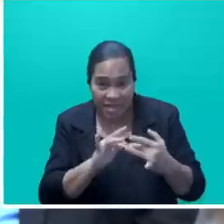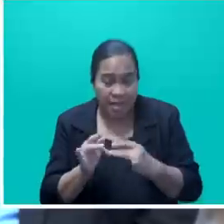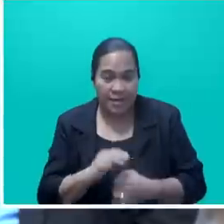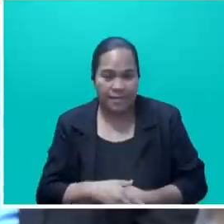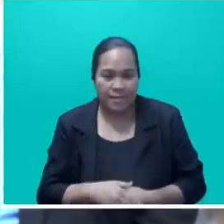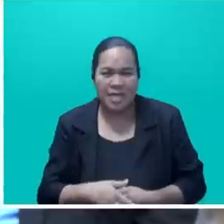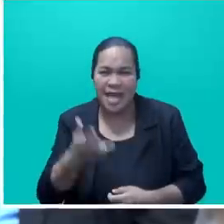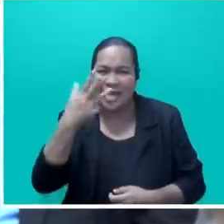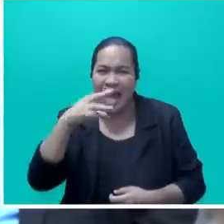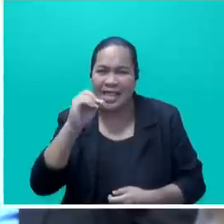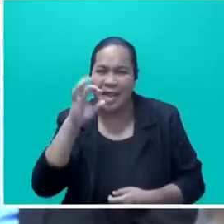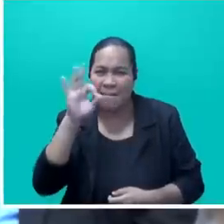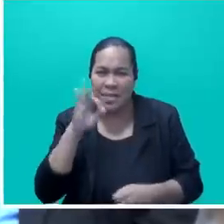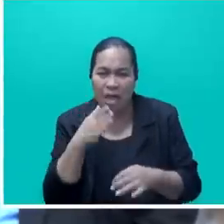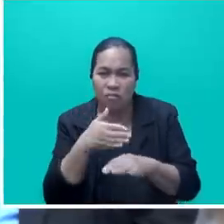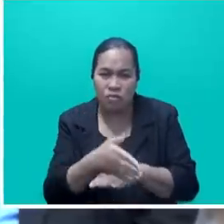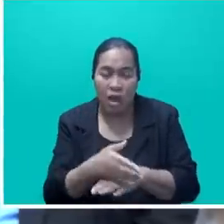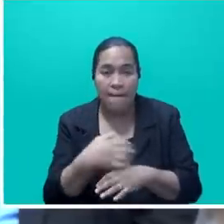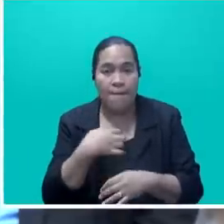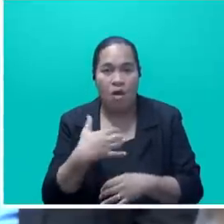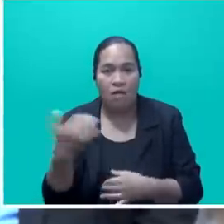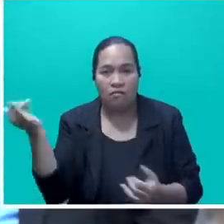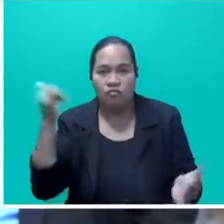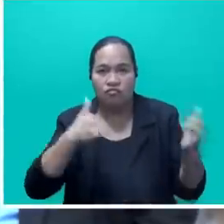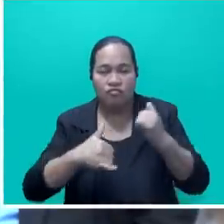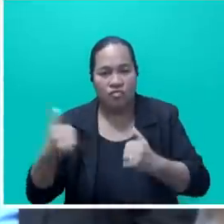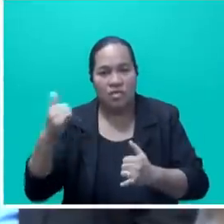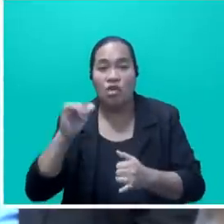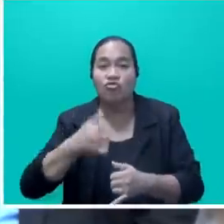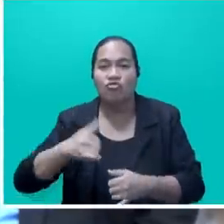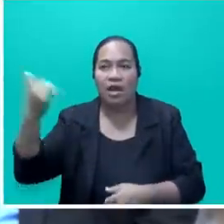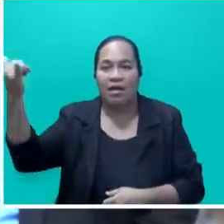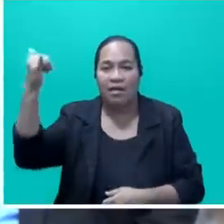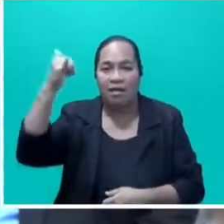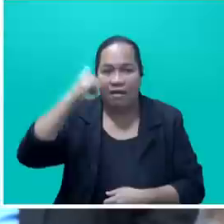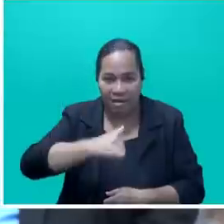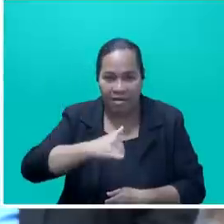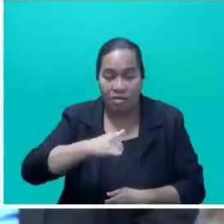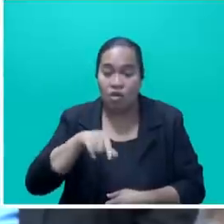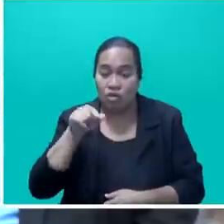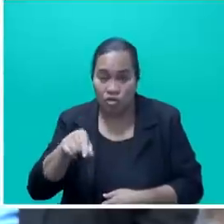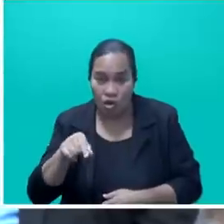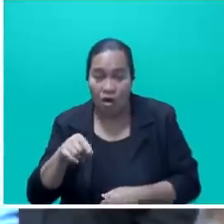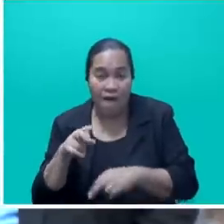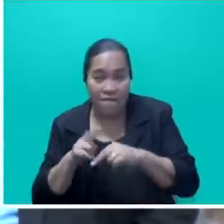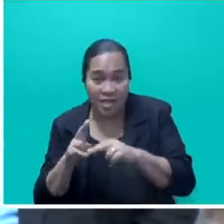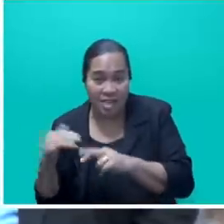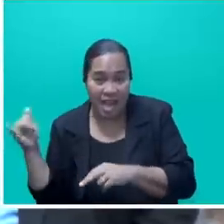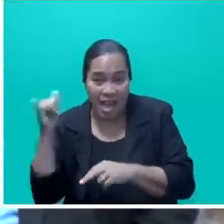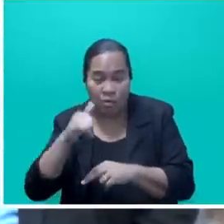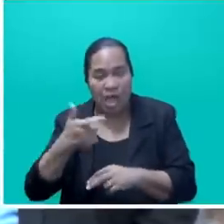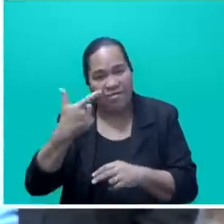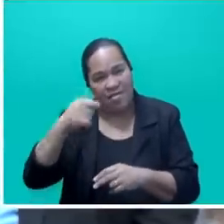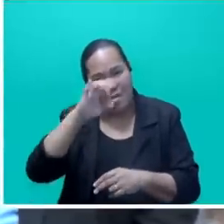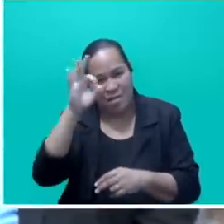over 90 percent of visitors to Fiji arrive by air. For us, our national airline carries 70 percent of arrivals.